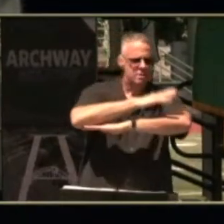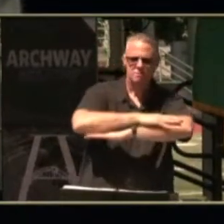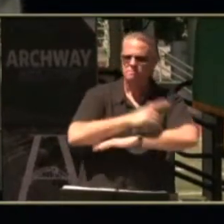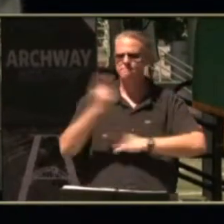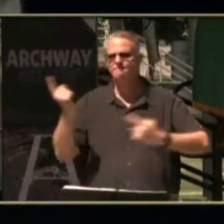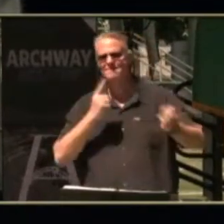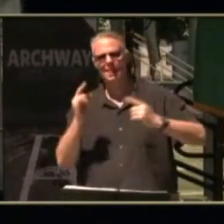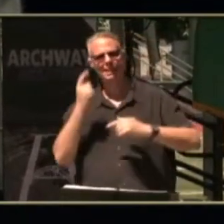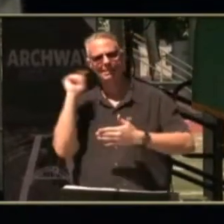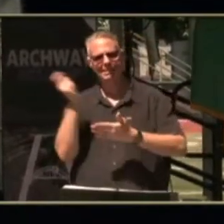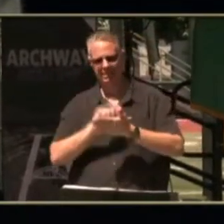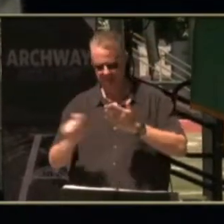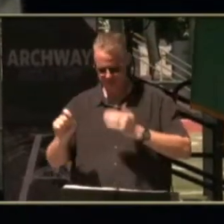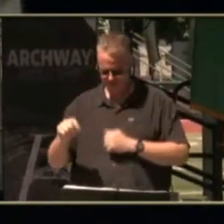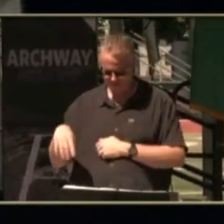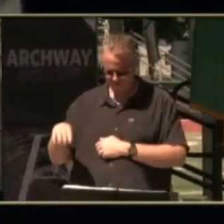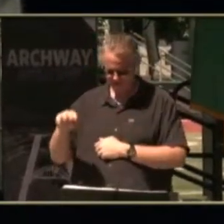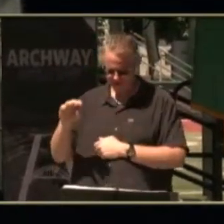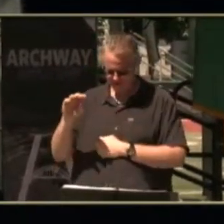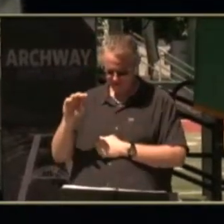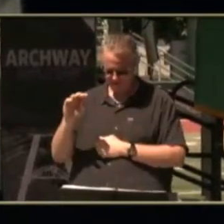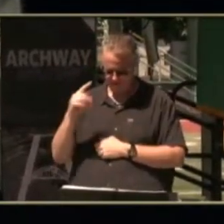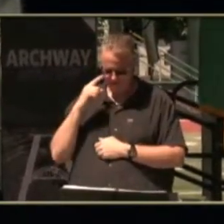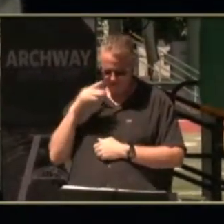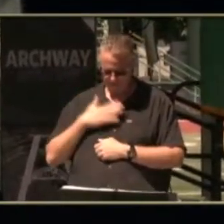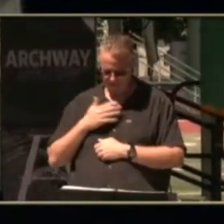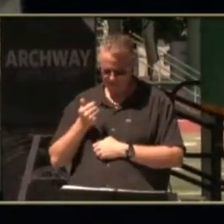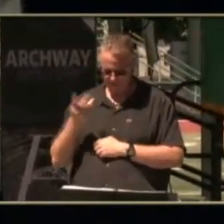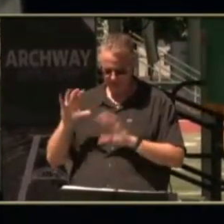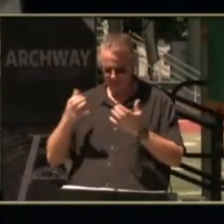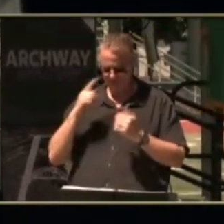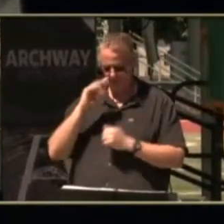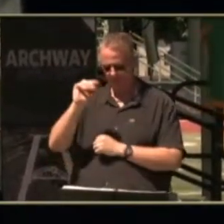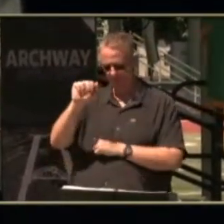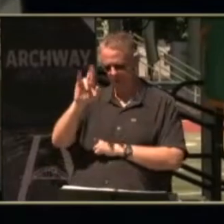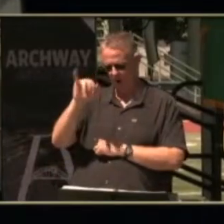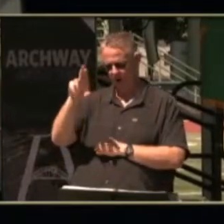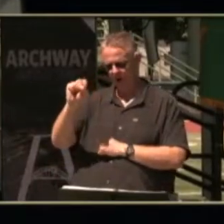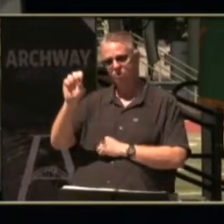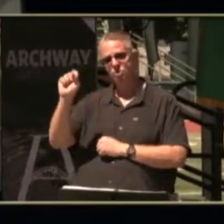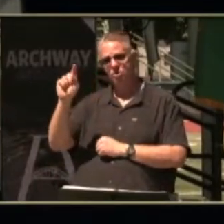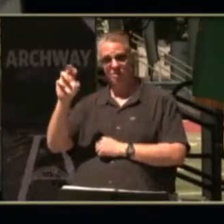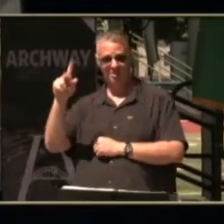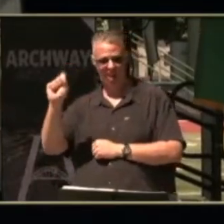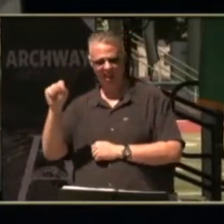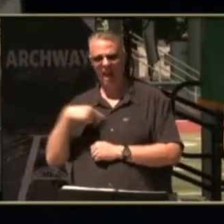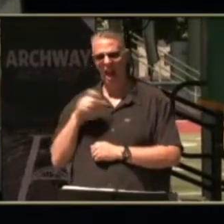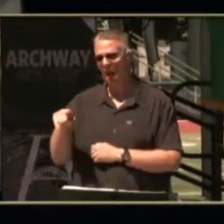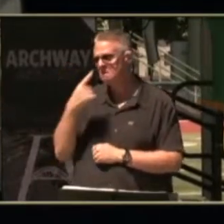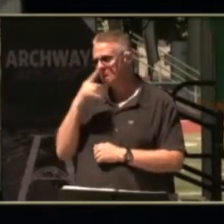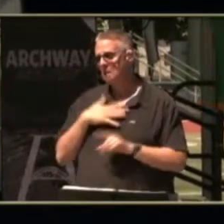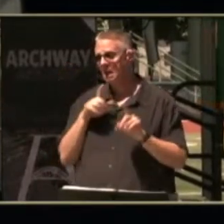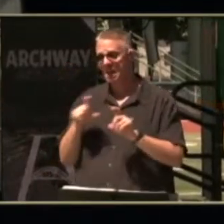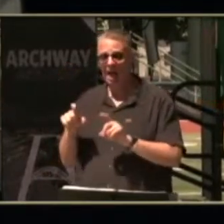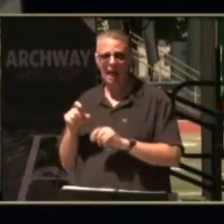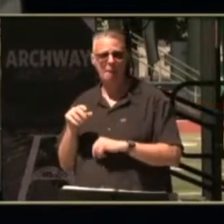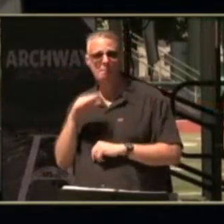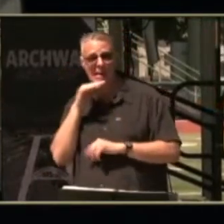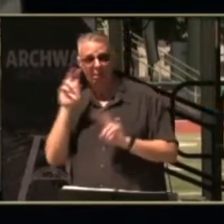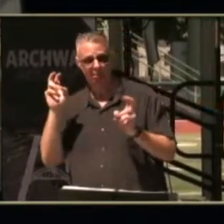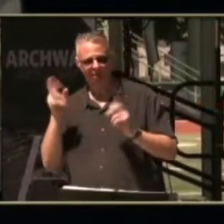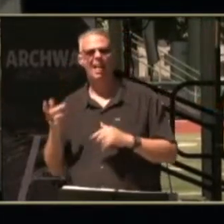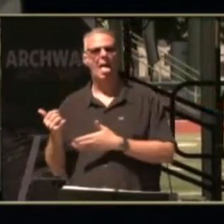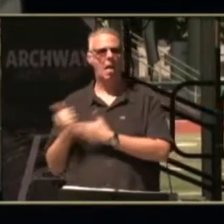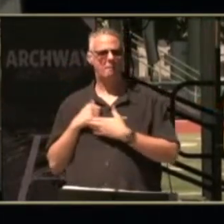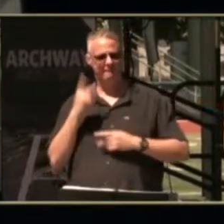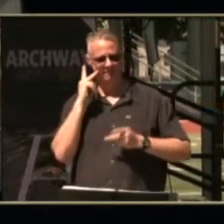i had marius and a few other students in mind for this class and i asked marius if he would be my guinea pig helping me figure out if